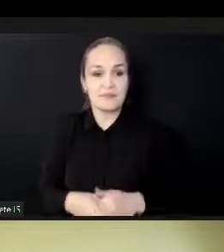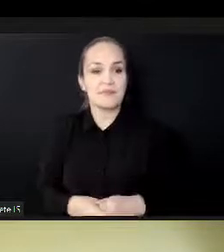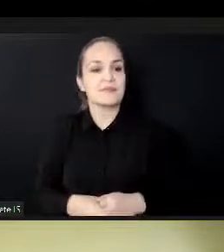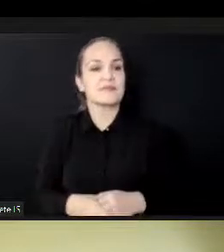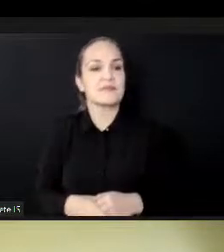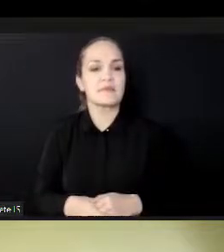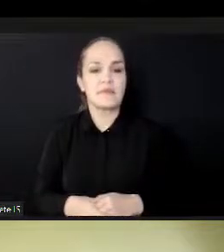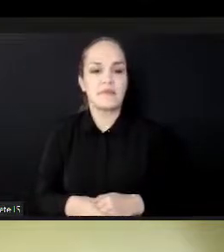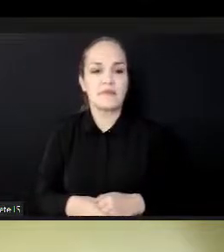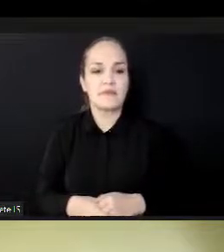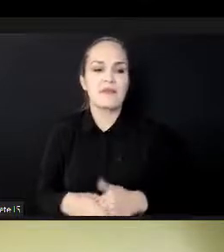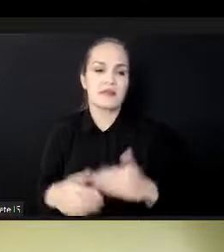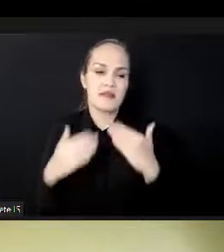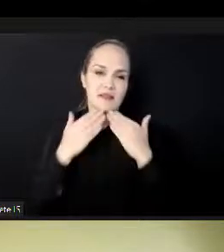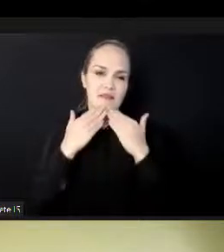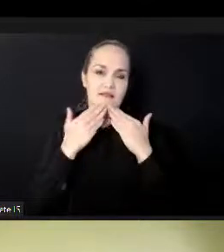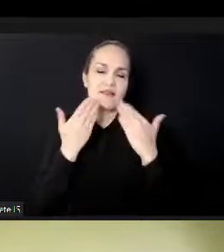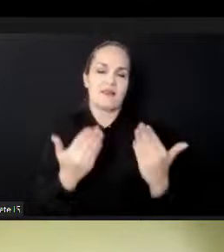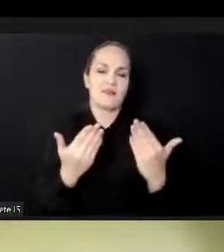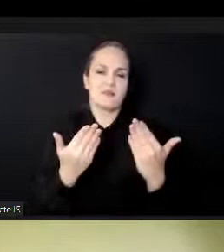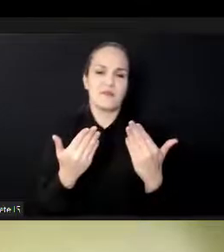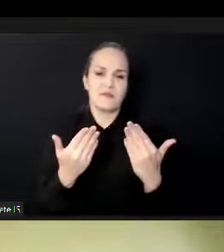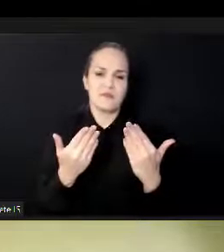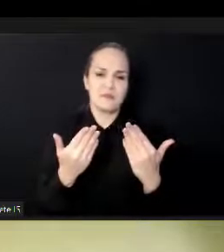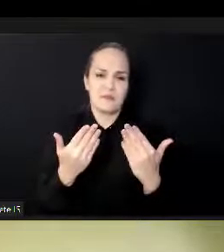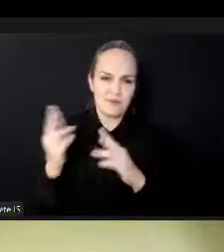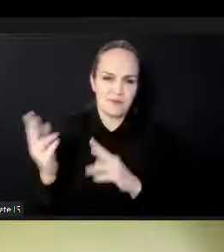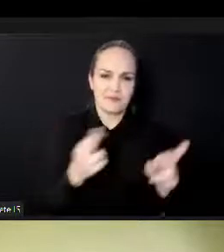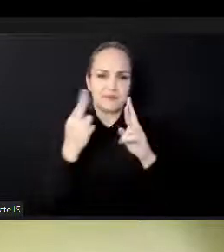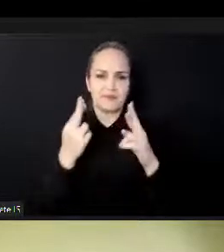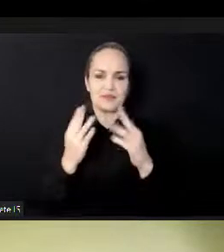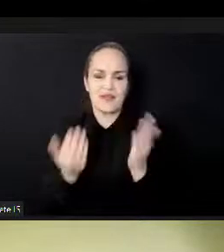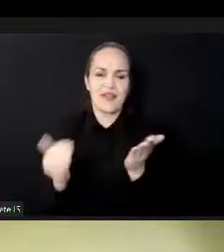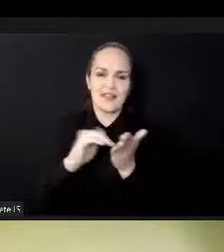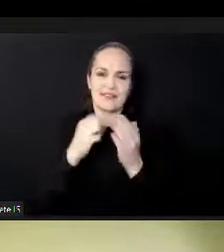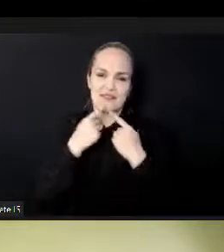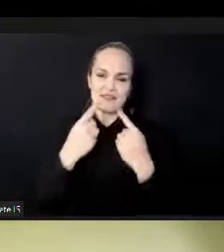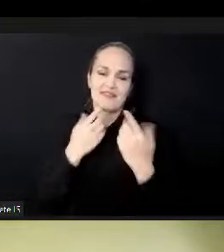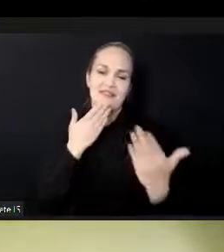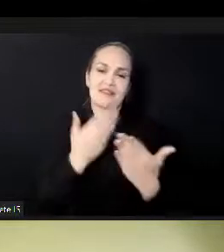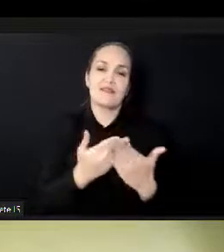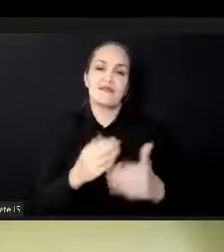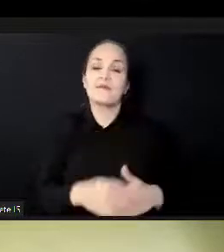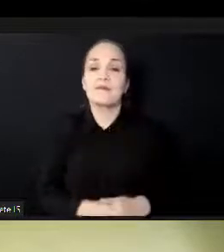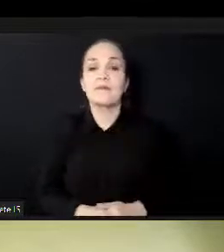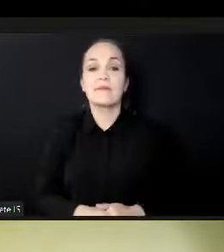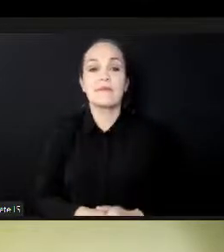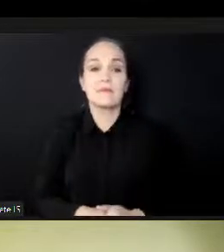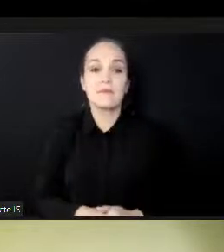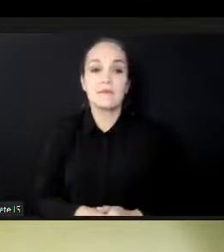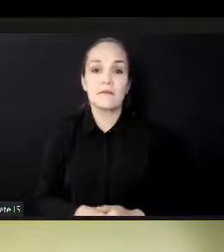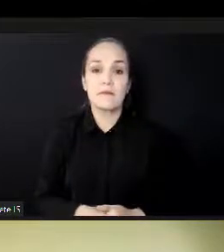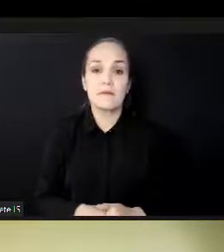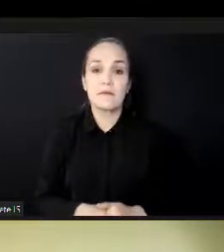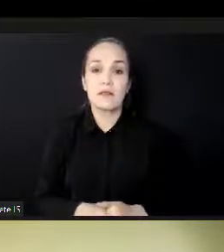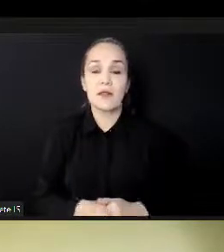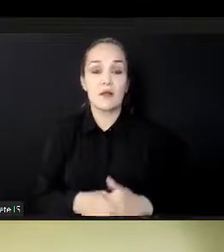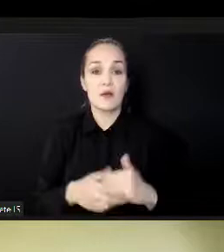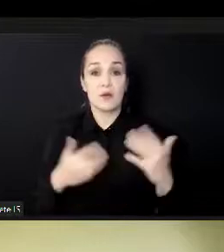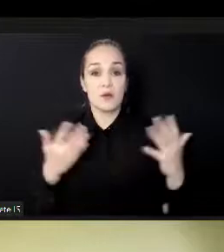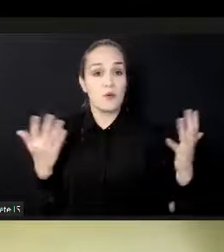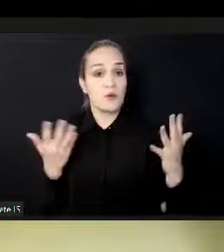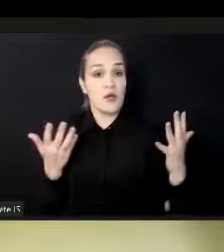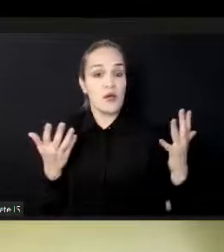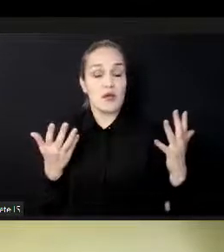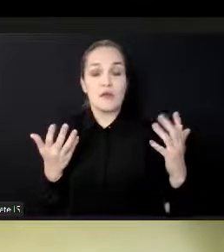probably start a little bit about talking about the work with the Lagos Culture Recovery Task Force, and then contextualize it into the wider Western